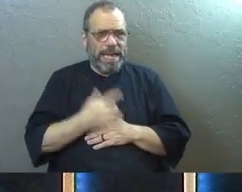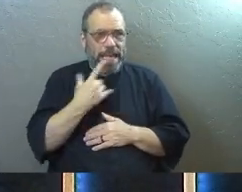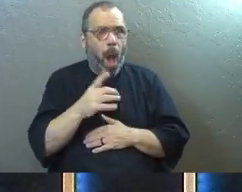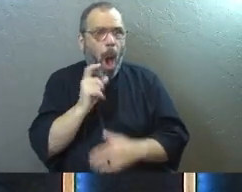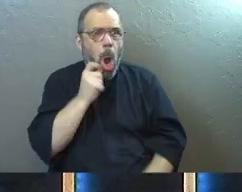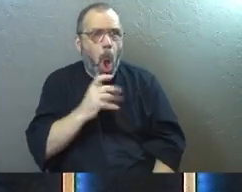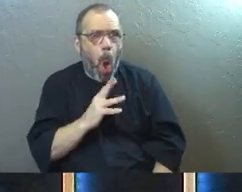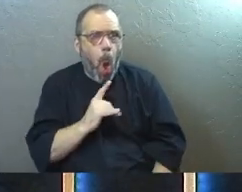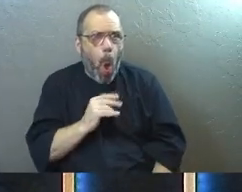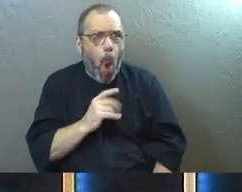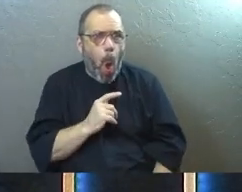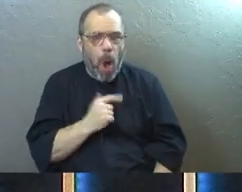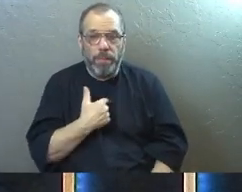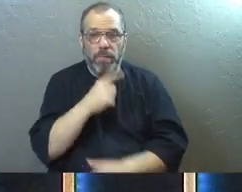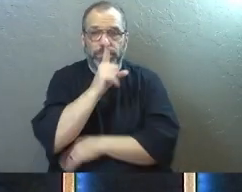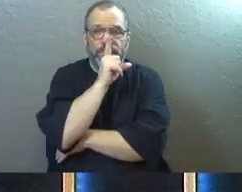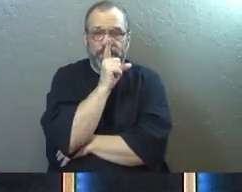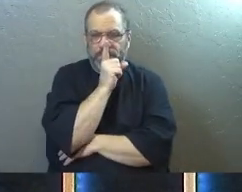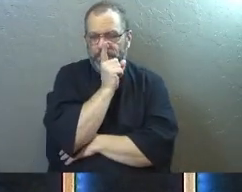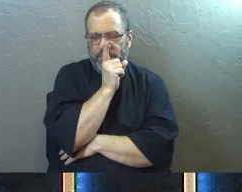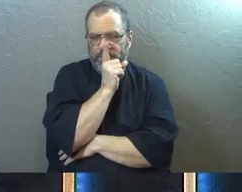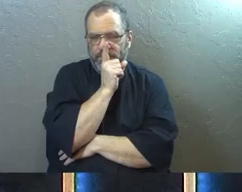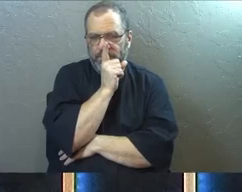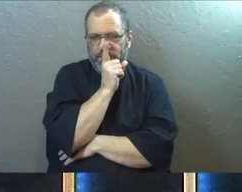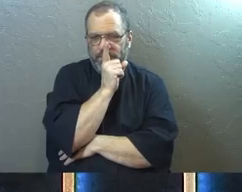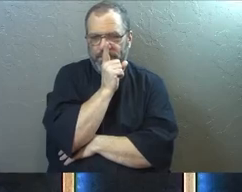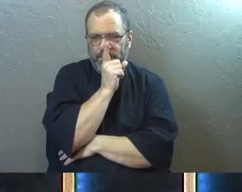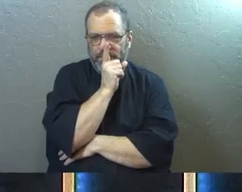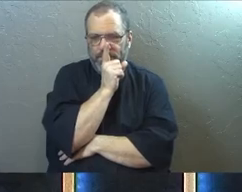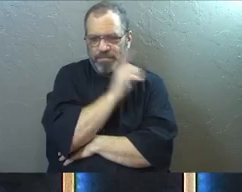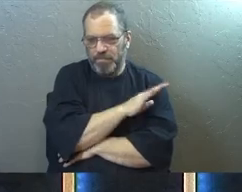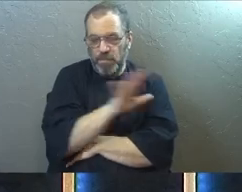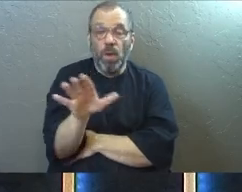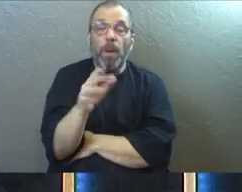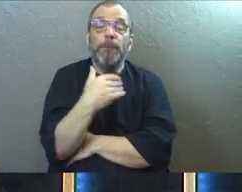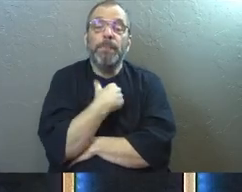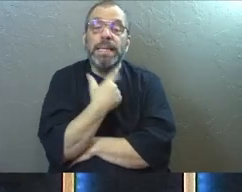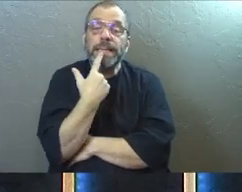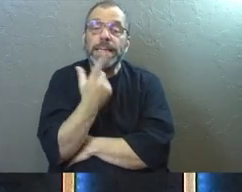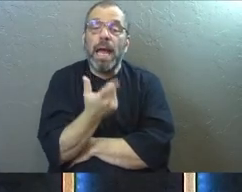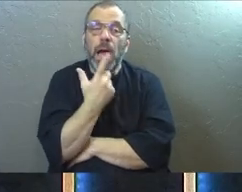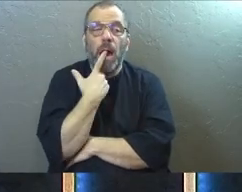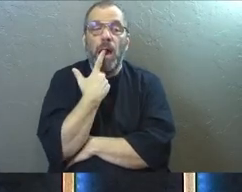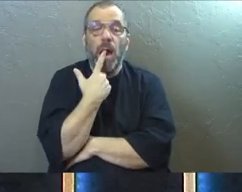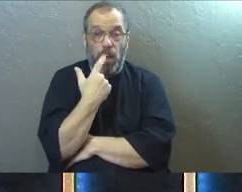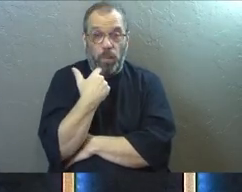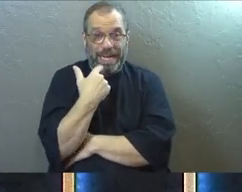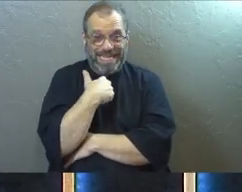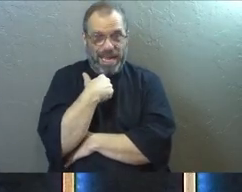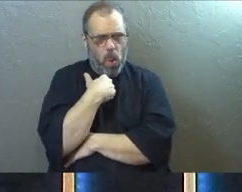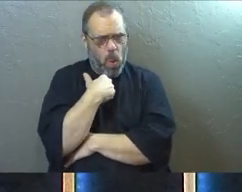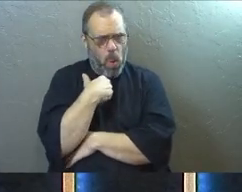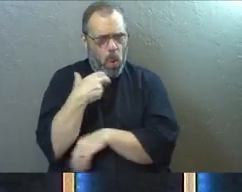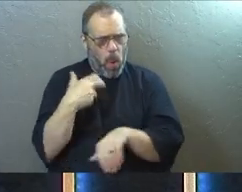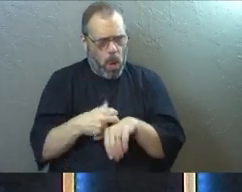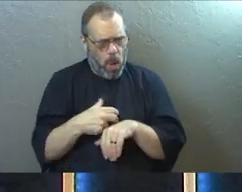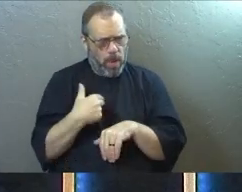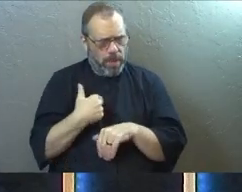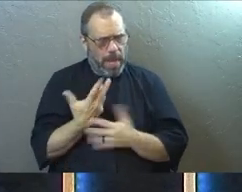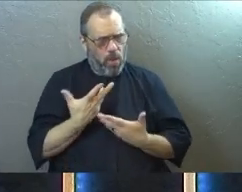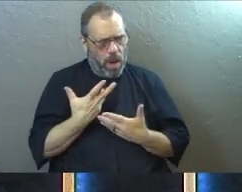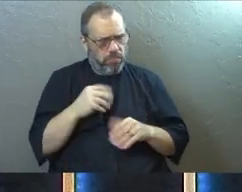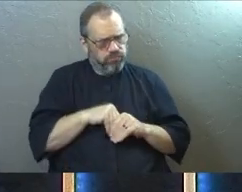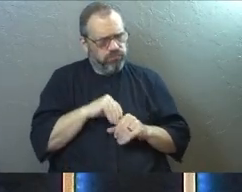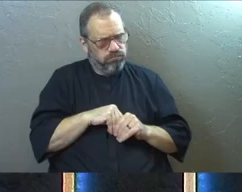that's so cool. That's so interesting. Or that's so beautiful. He's I don't want to say that anymore. What I want to say is that sound, that's, that's hard, but I want to do it.